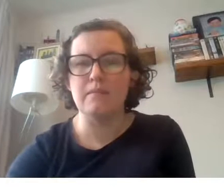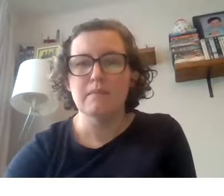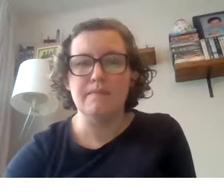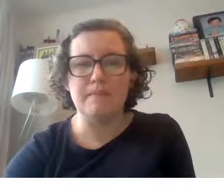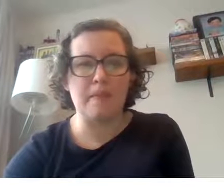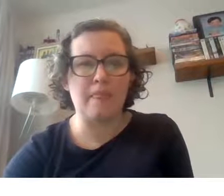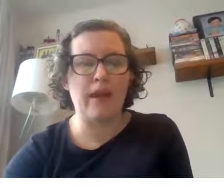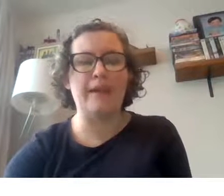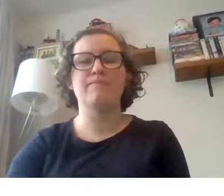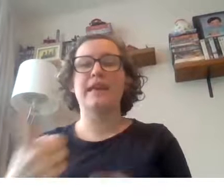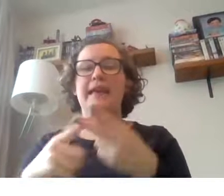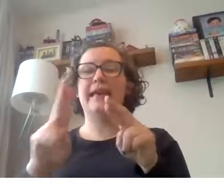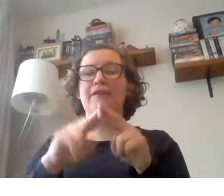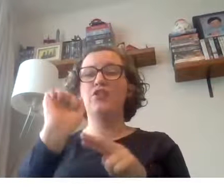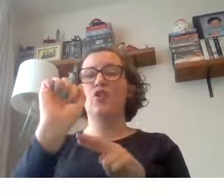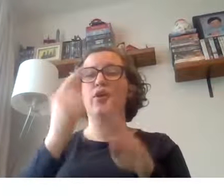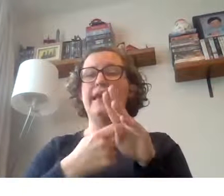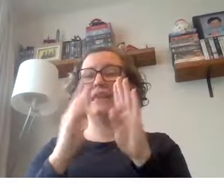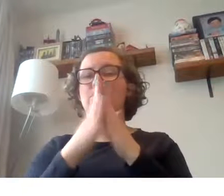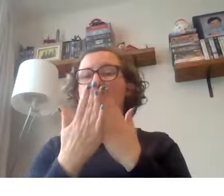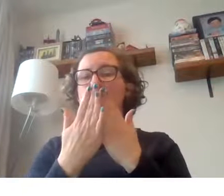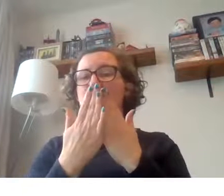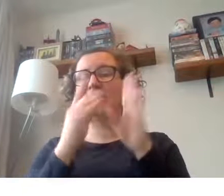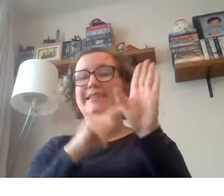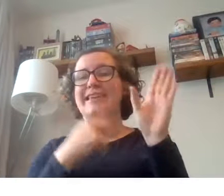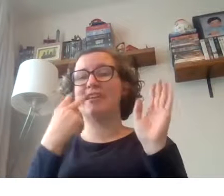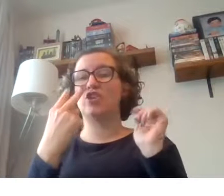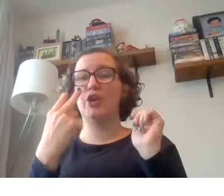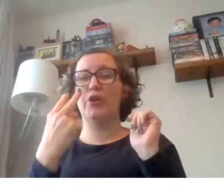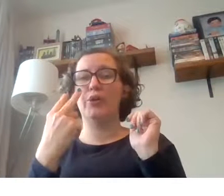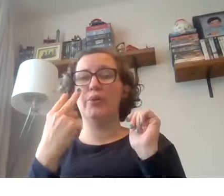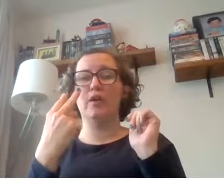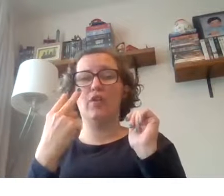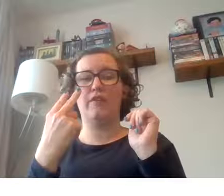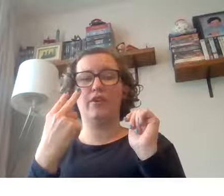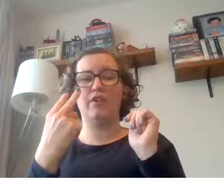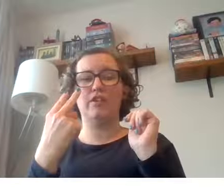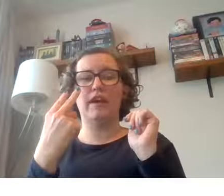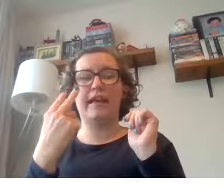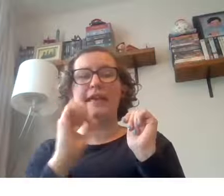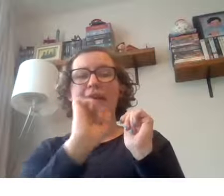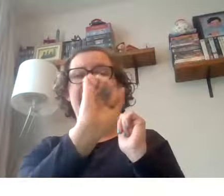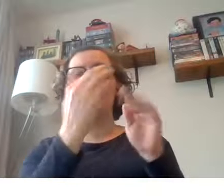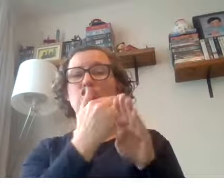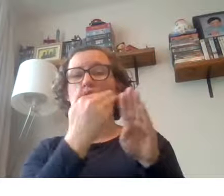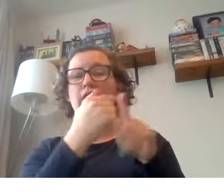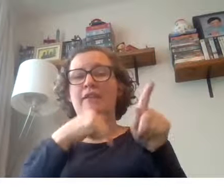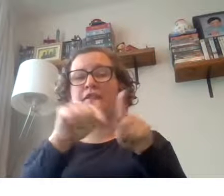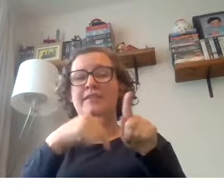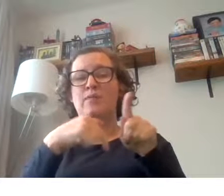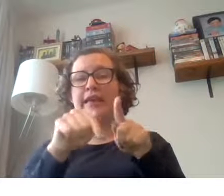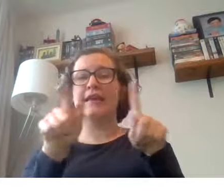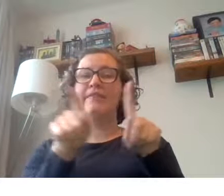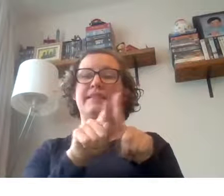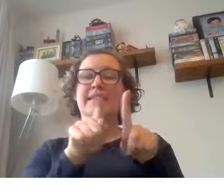okay if your english book says year two on the front okay here's your